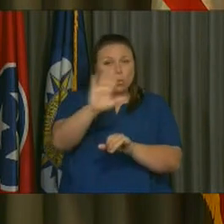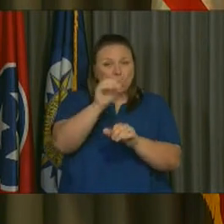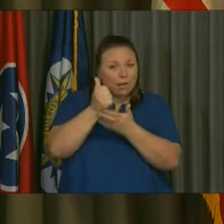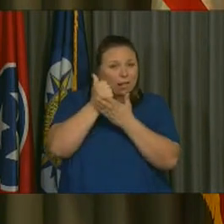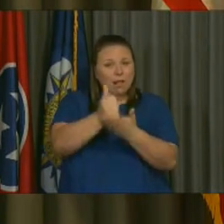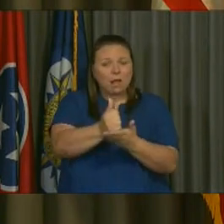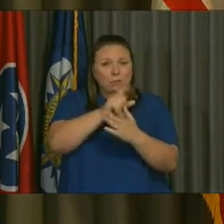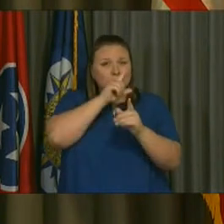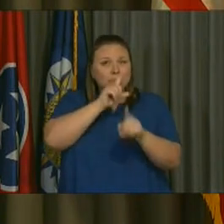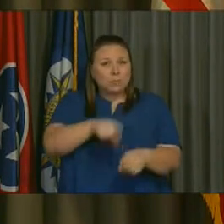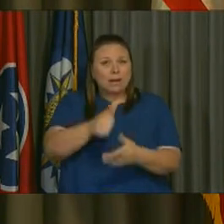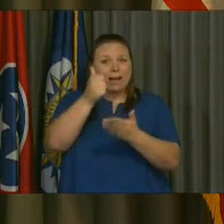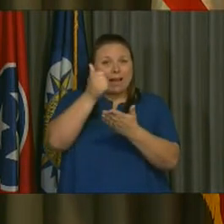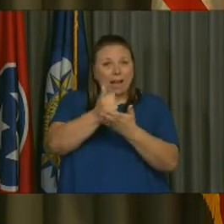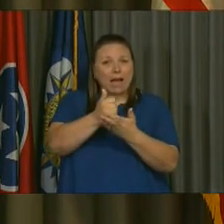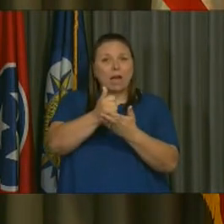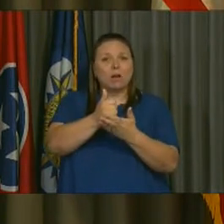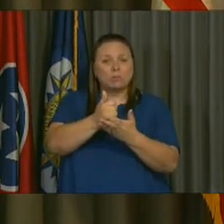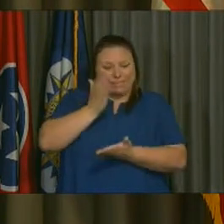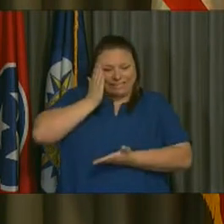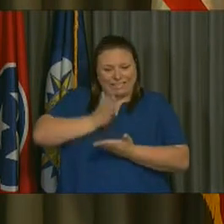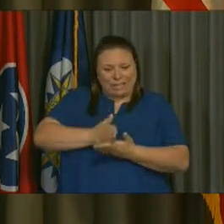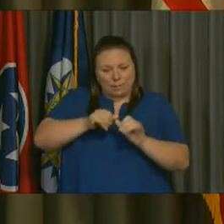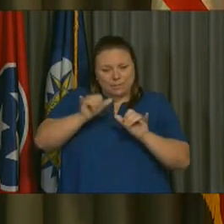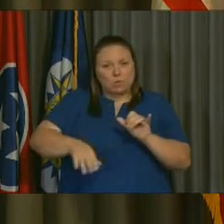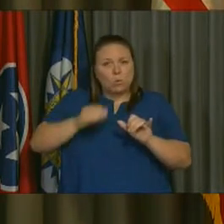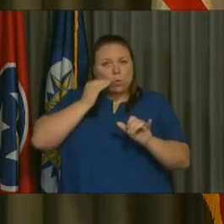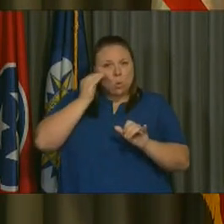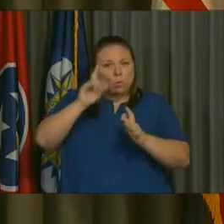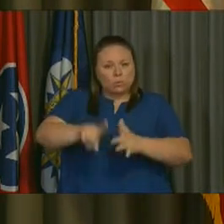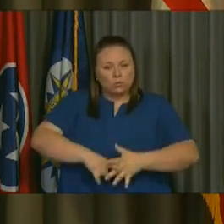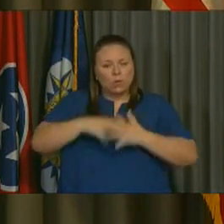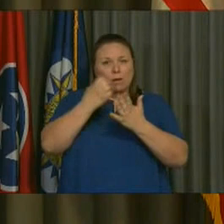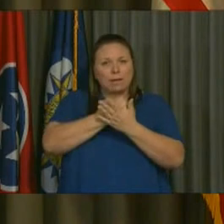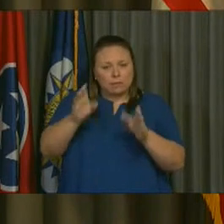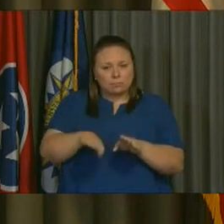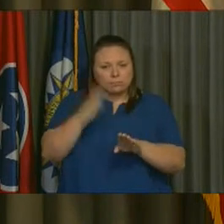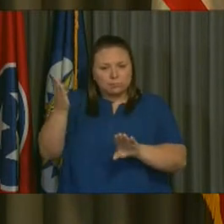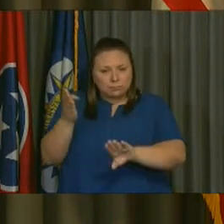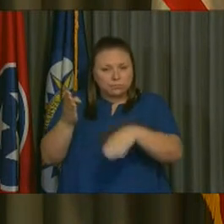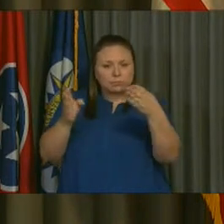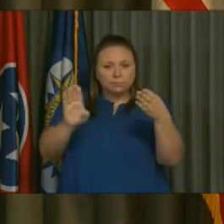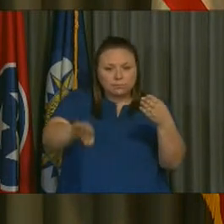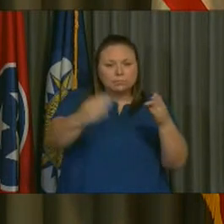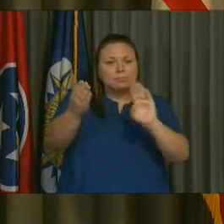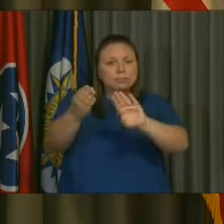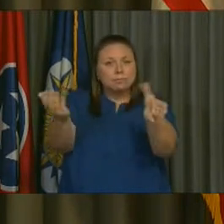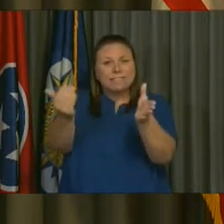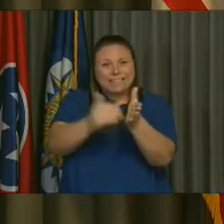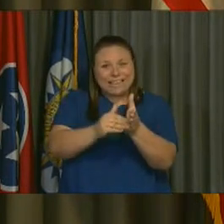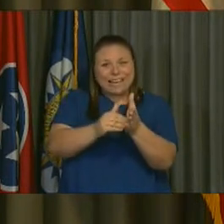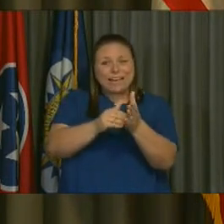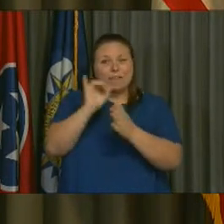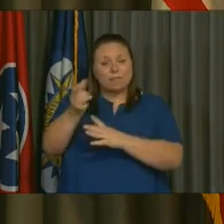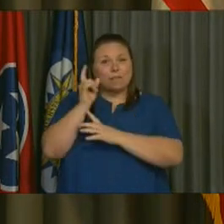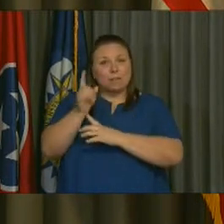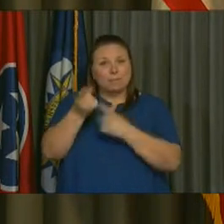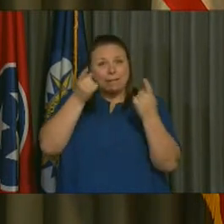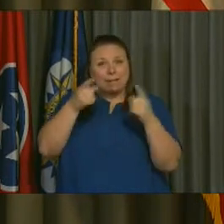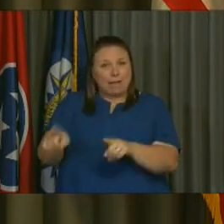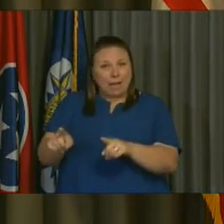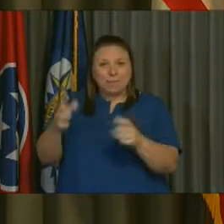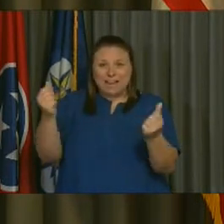allow us to withdraw the order and to get the economy restarted. And the moment the economy restarts, everything,